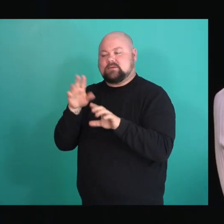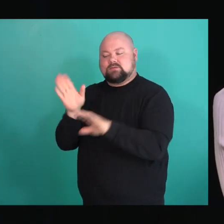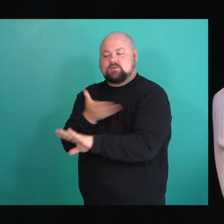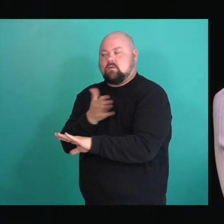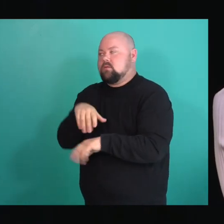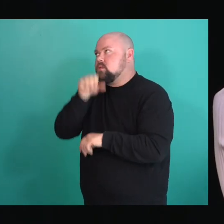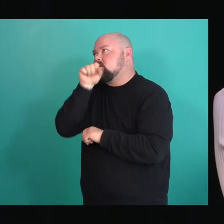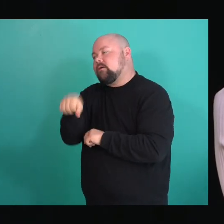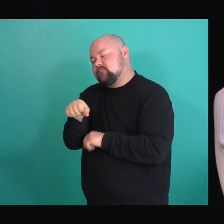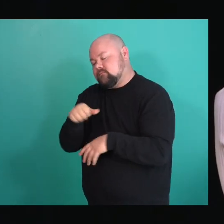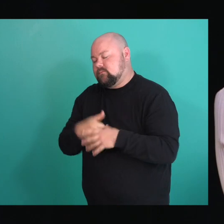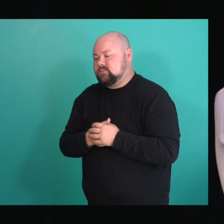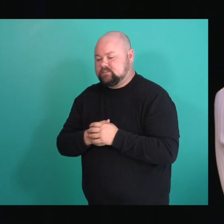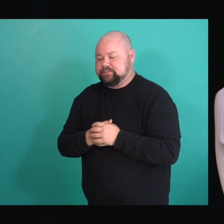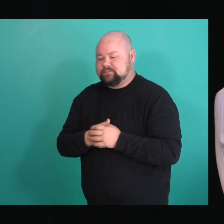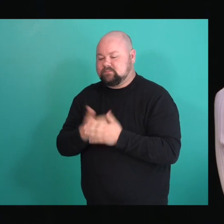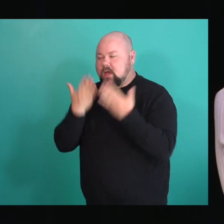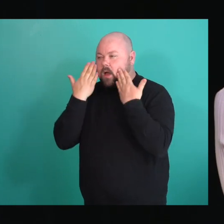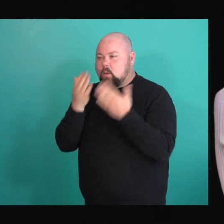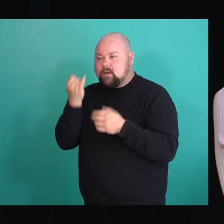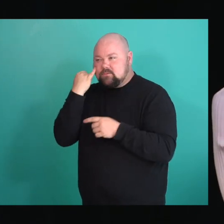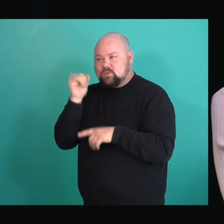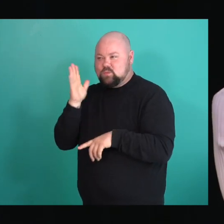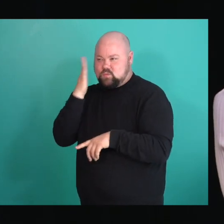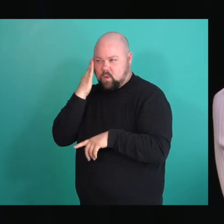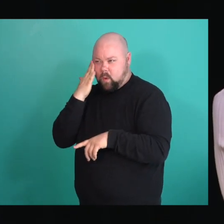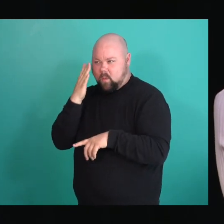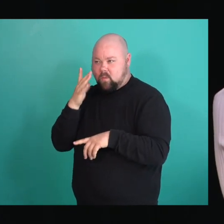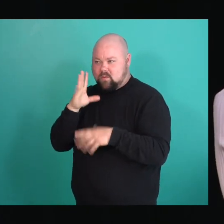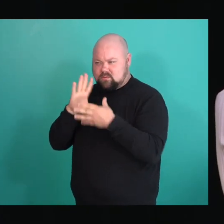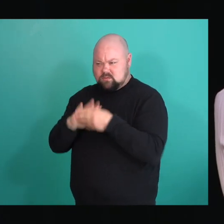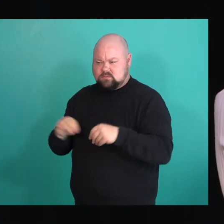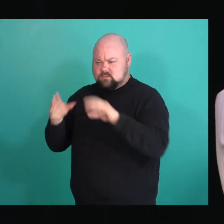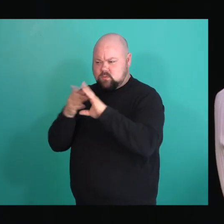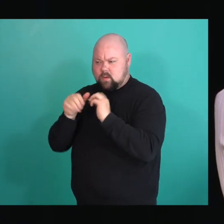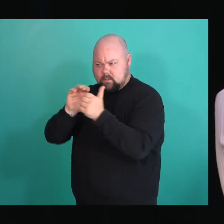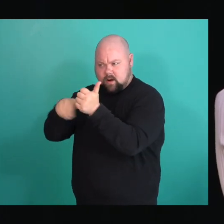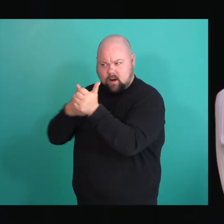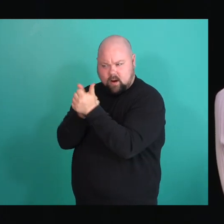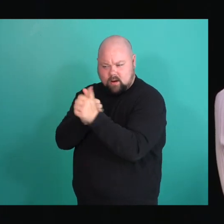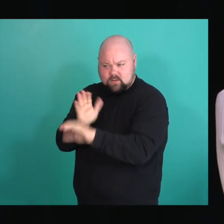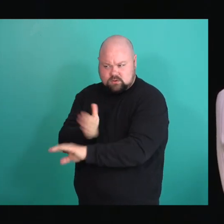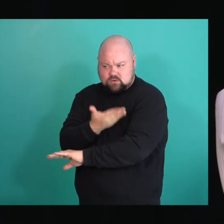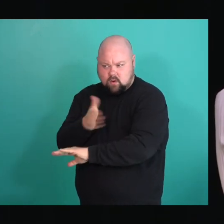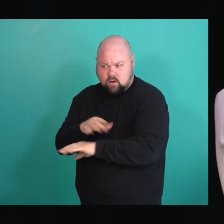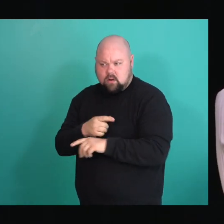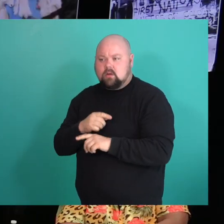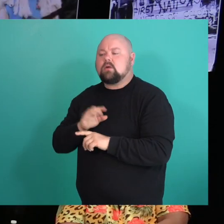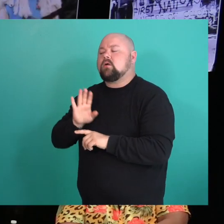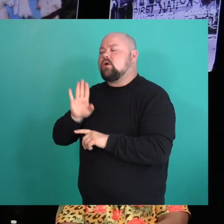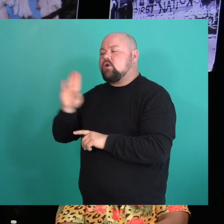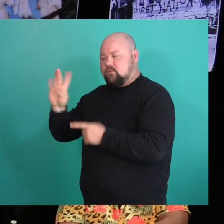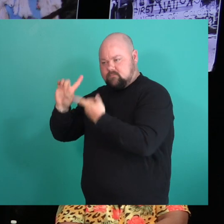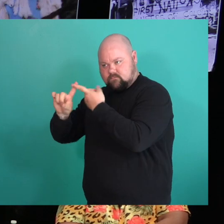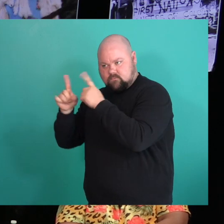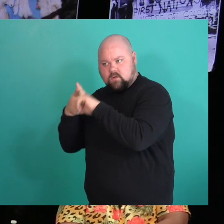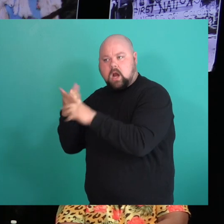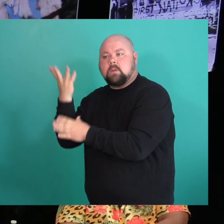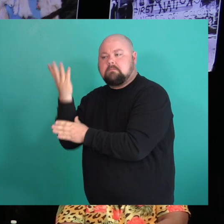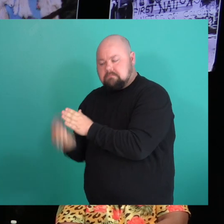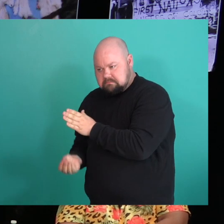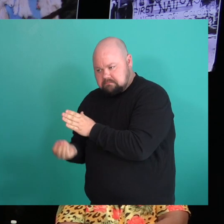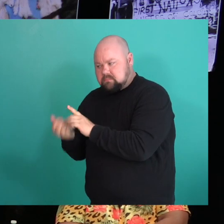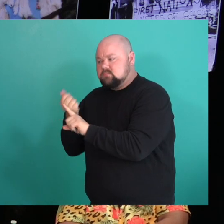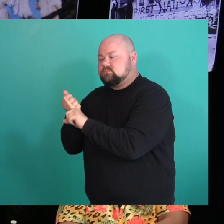It's I don't know if people know the basis of the song, the story of what it's about. One of her friends that passed away from